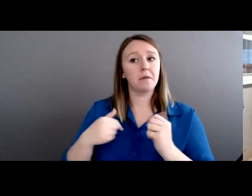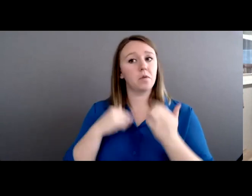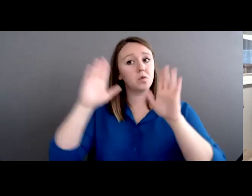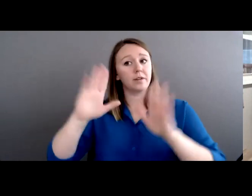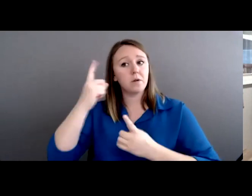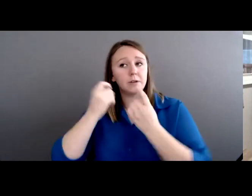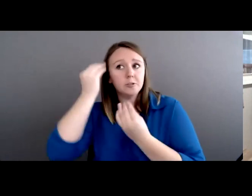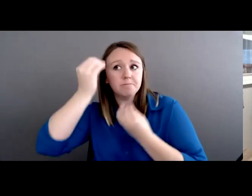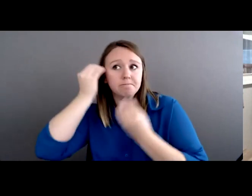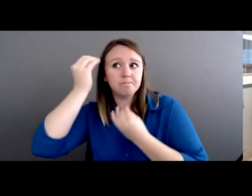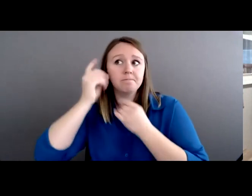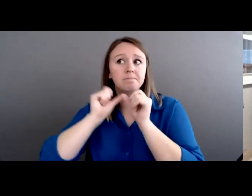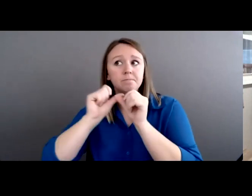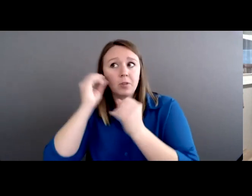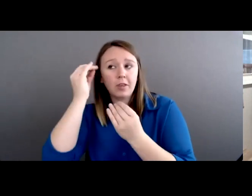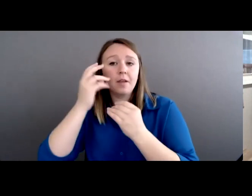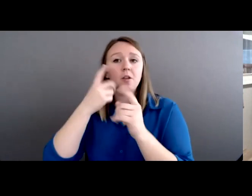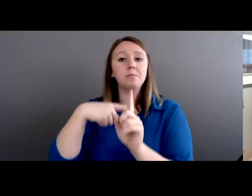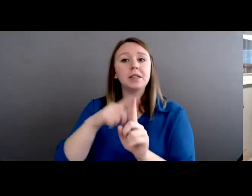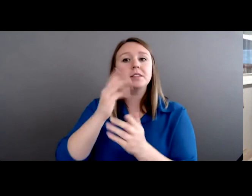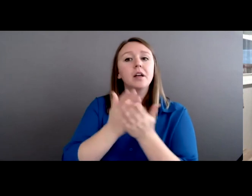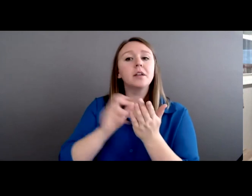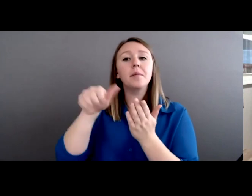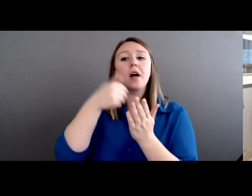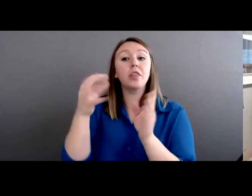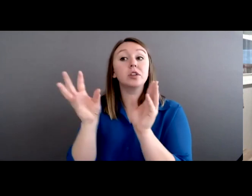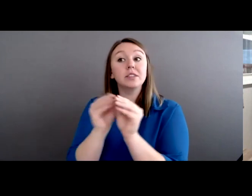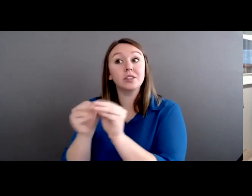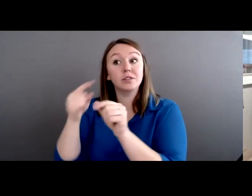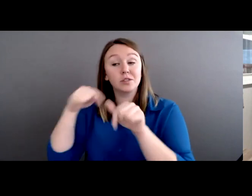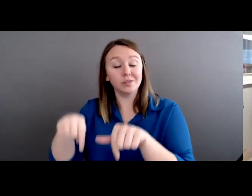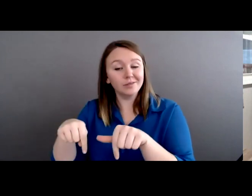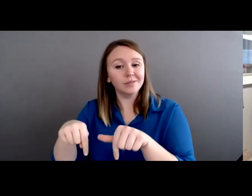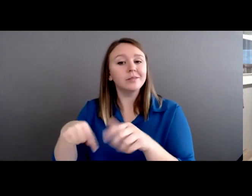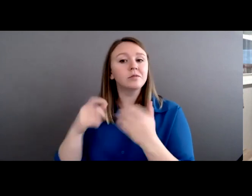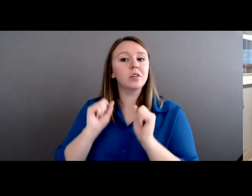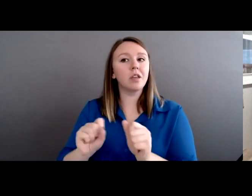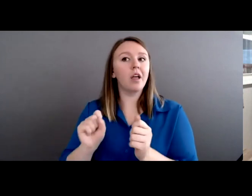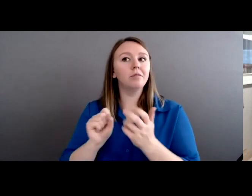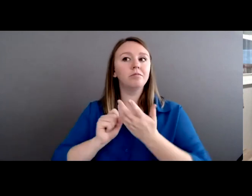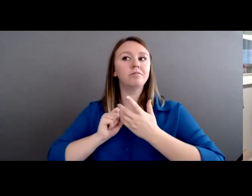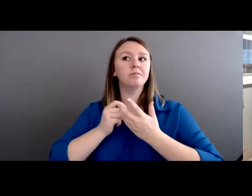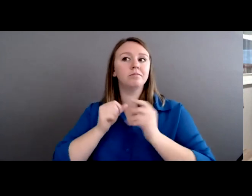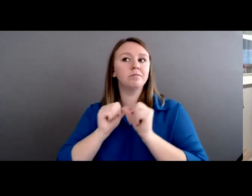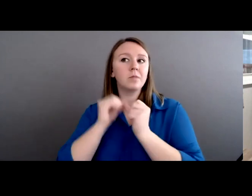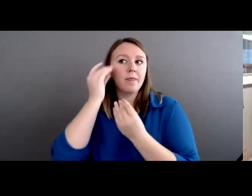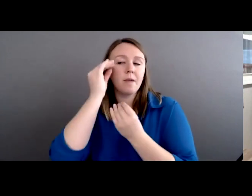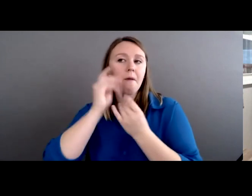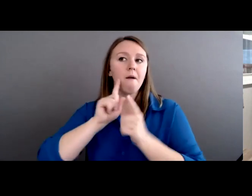even explore in some of the sessions, the remaining sessions of the conference. Again, Sarah, thank you so much for